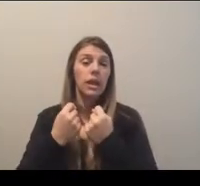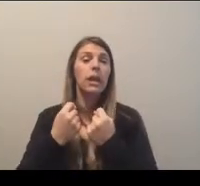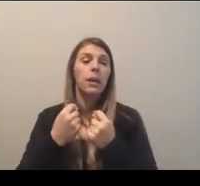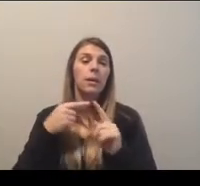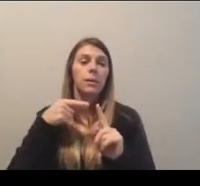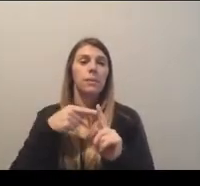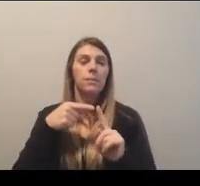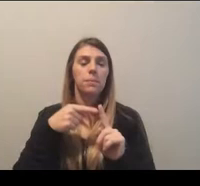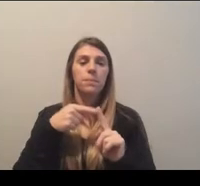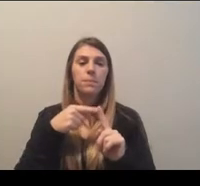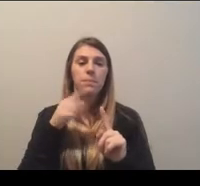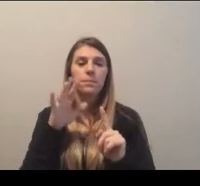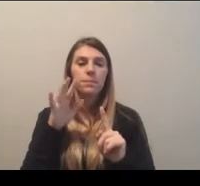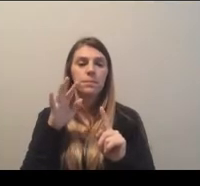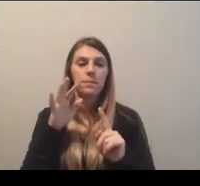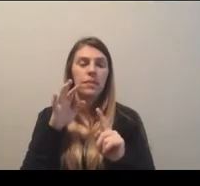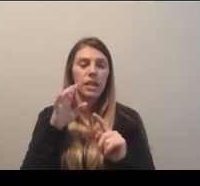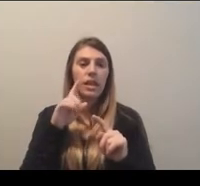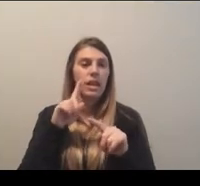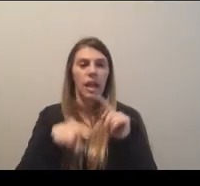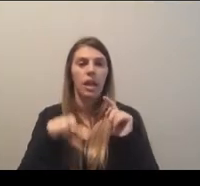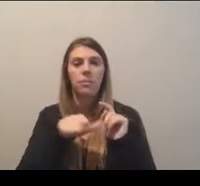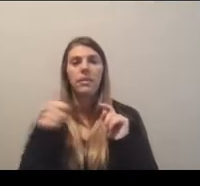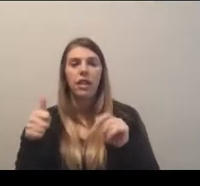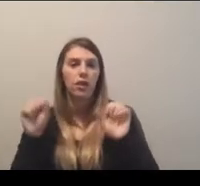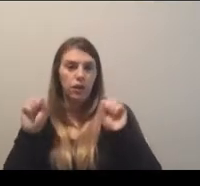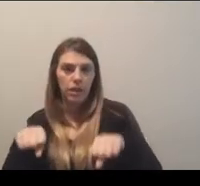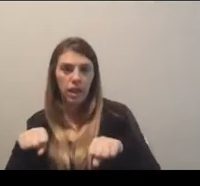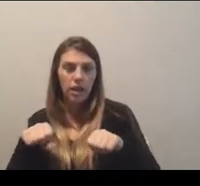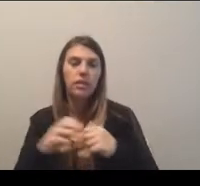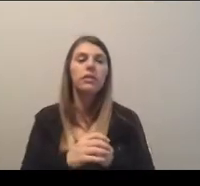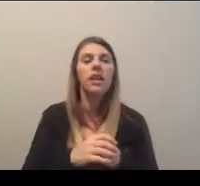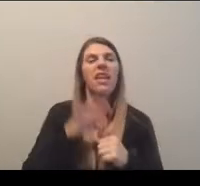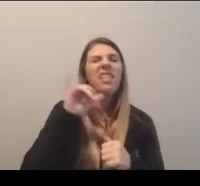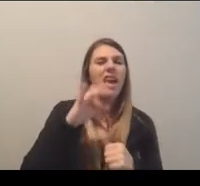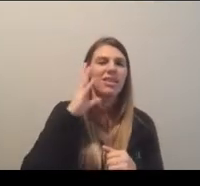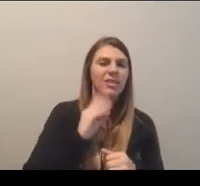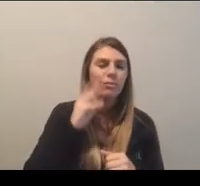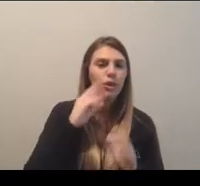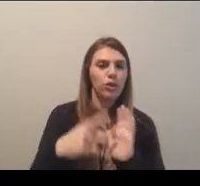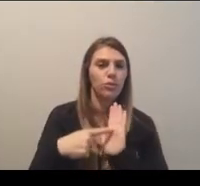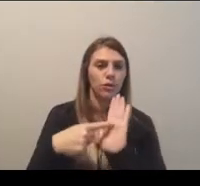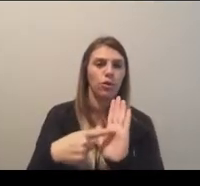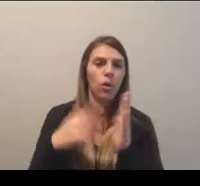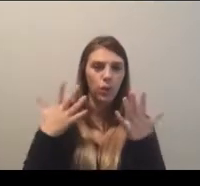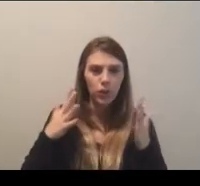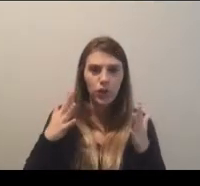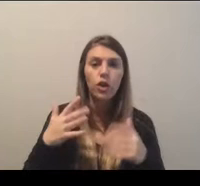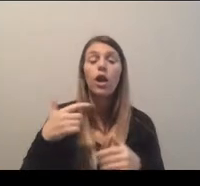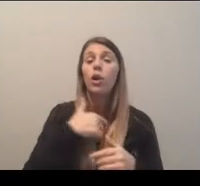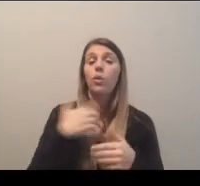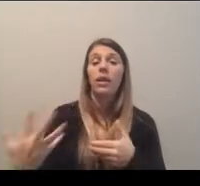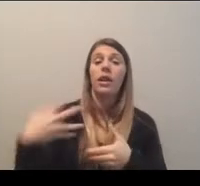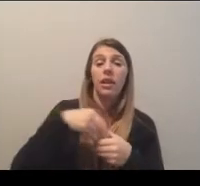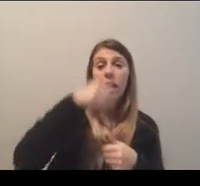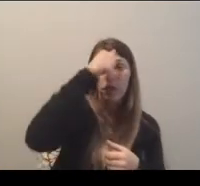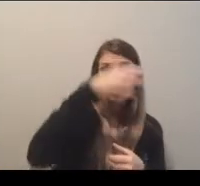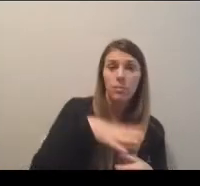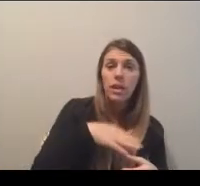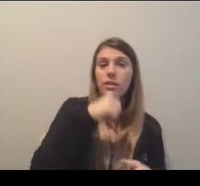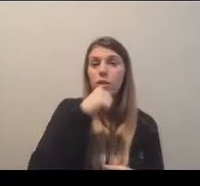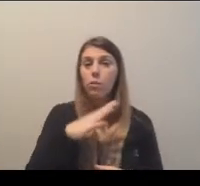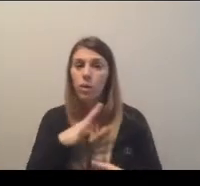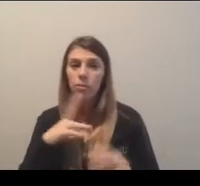not been able to do that, but the other is. That experience has been outlined and we've engaged both men's and women's basketball